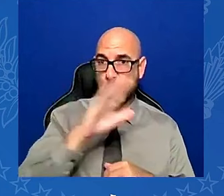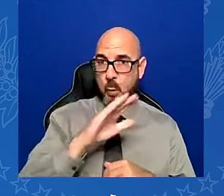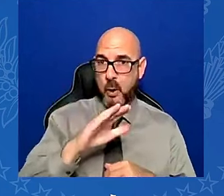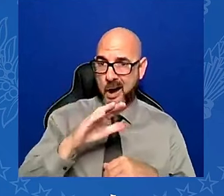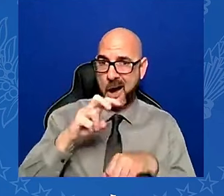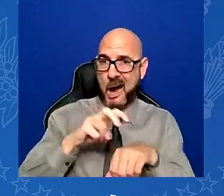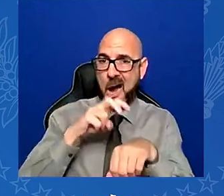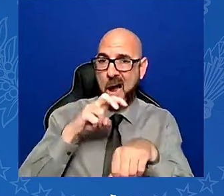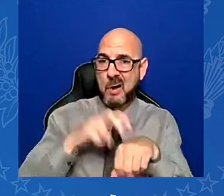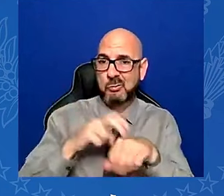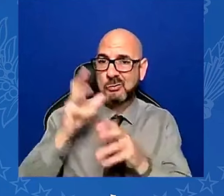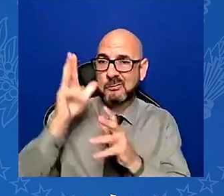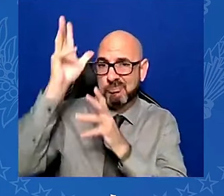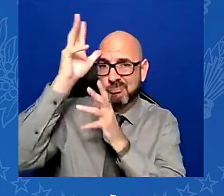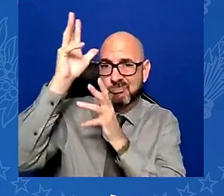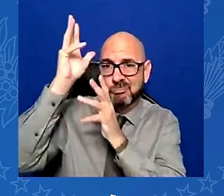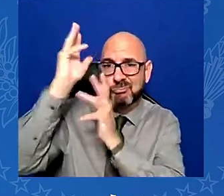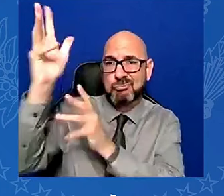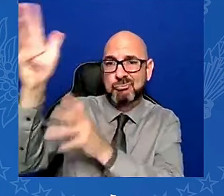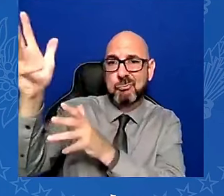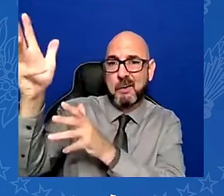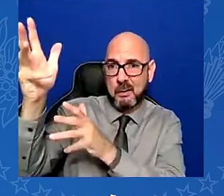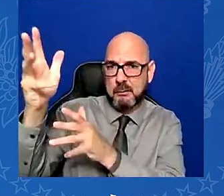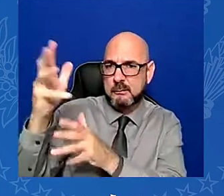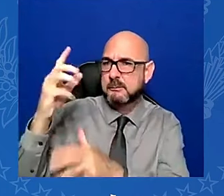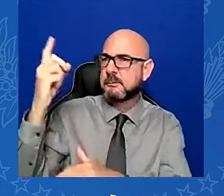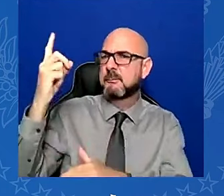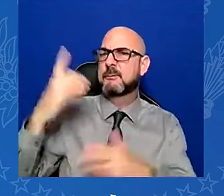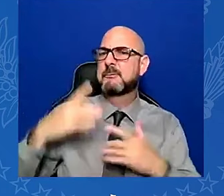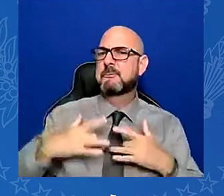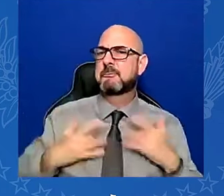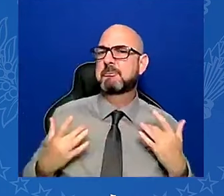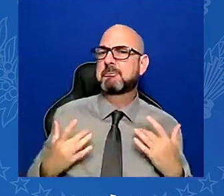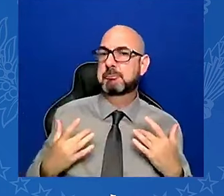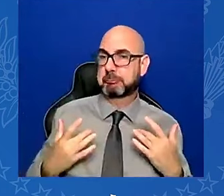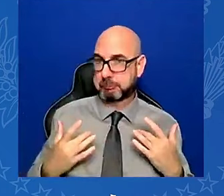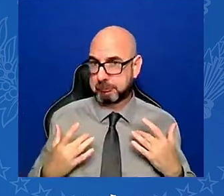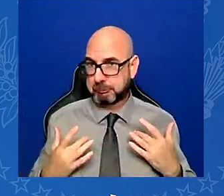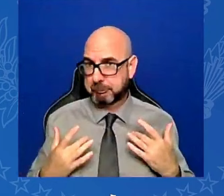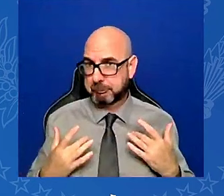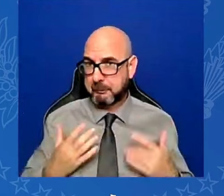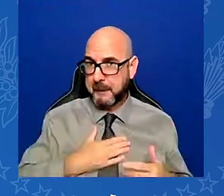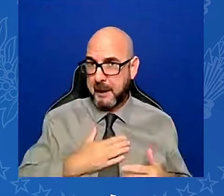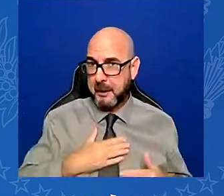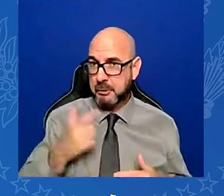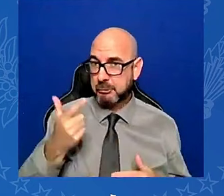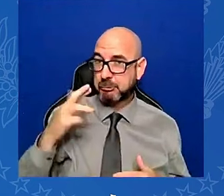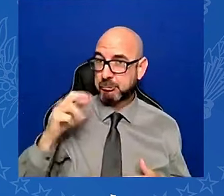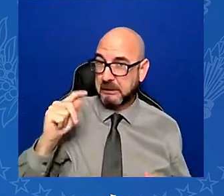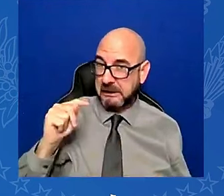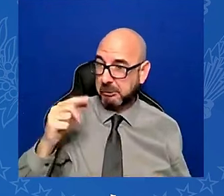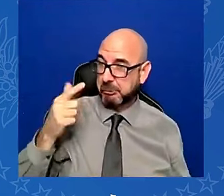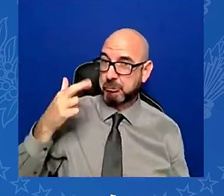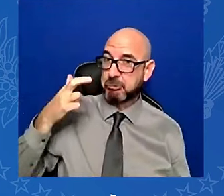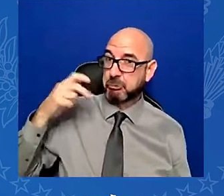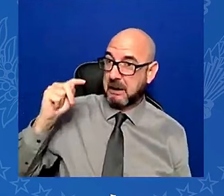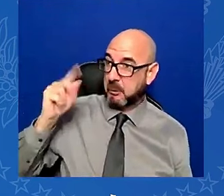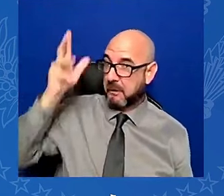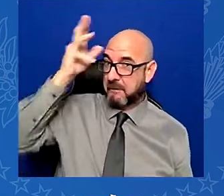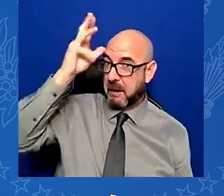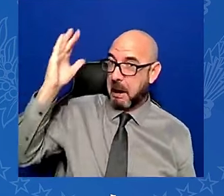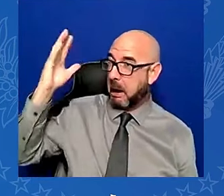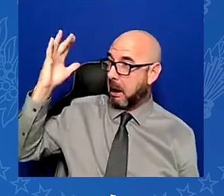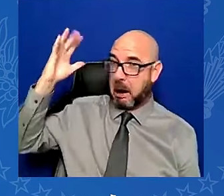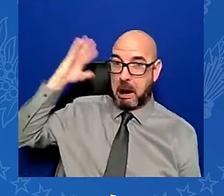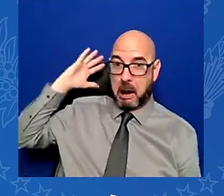my great-great-grandparents would get here in 1846, and would, what in the hell is going on? I want to